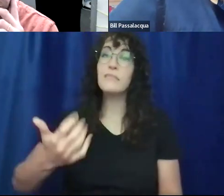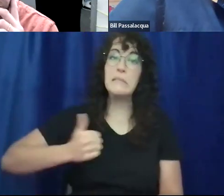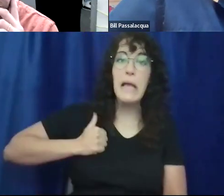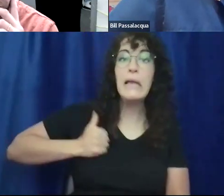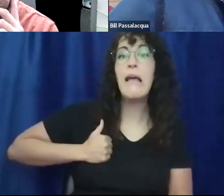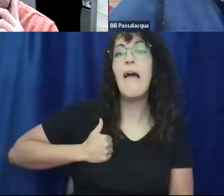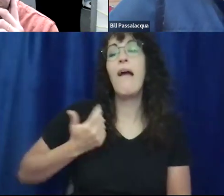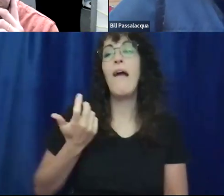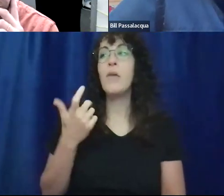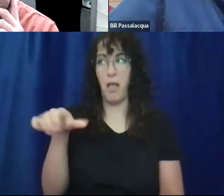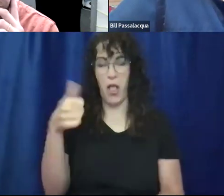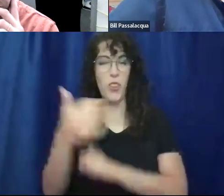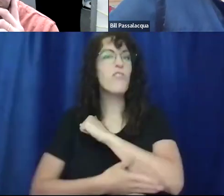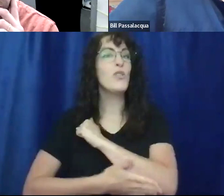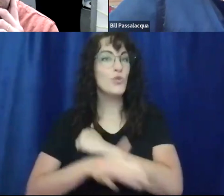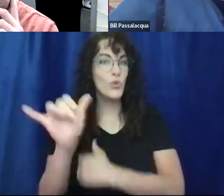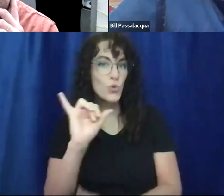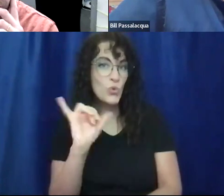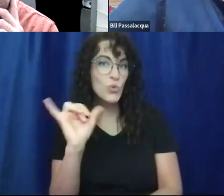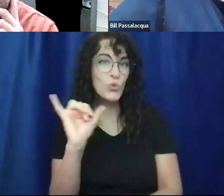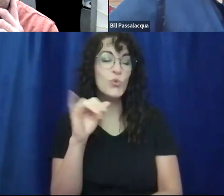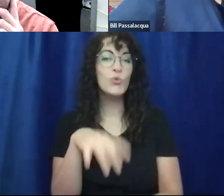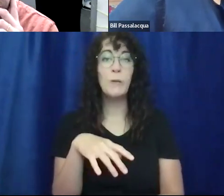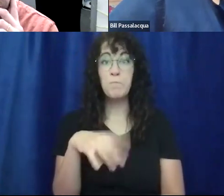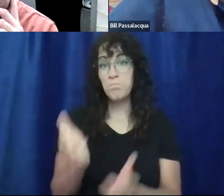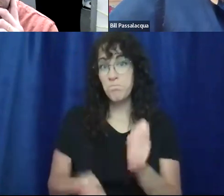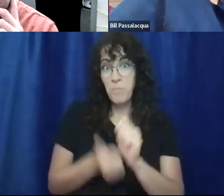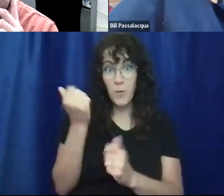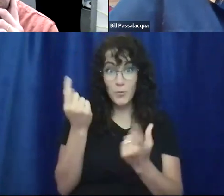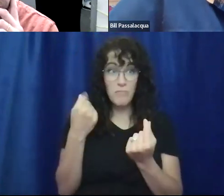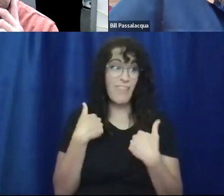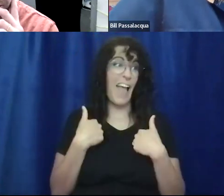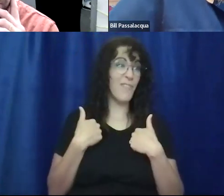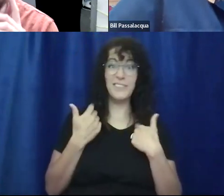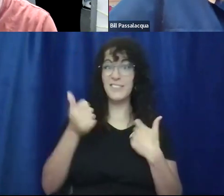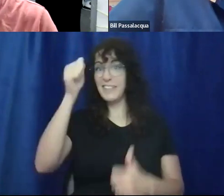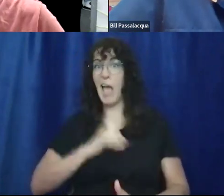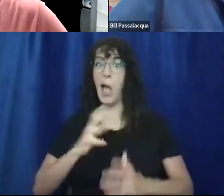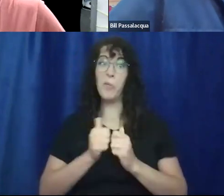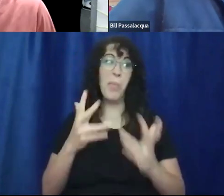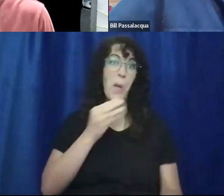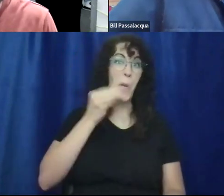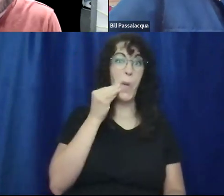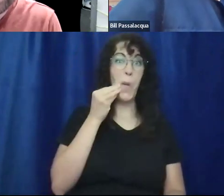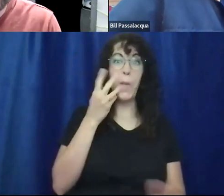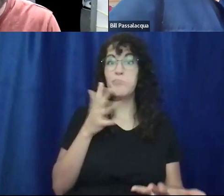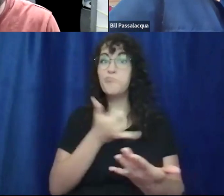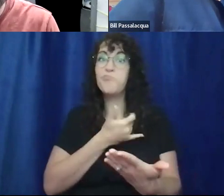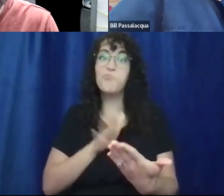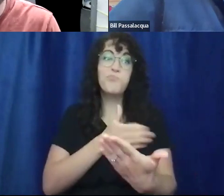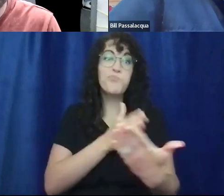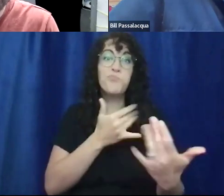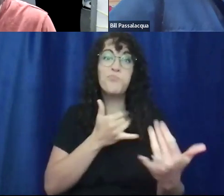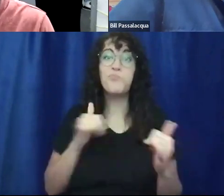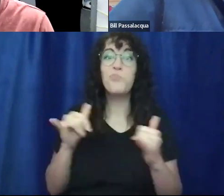other countries as well. But mostly I was just a homeless guy playing music in places all